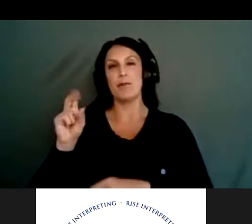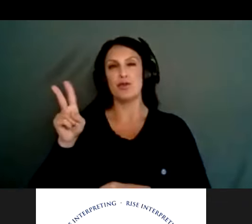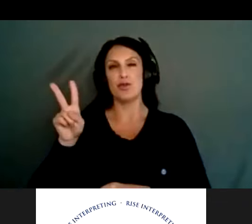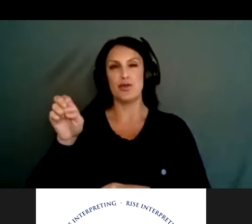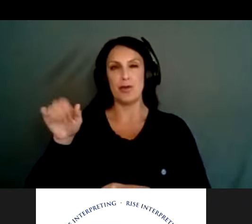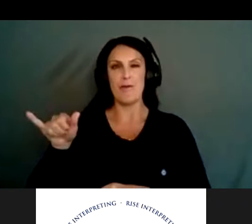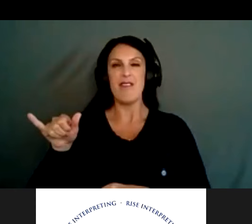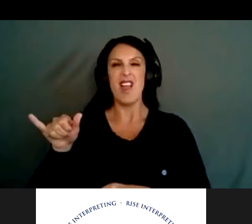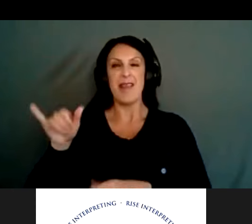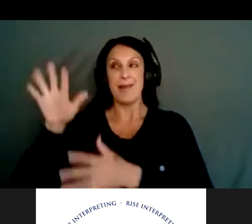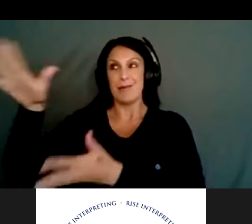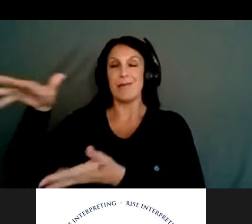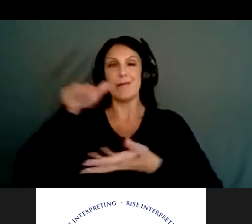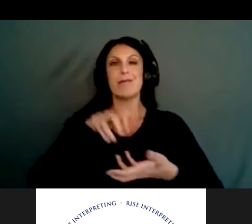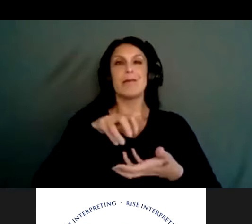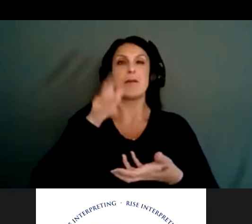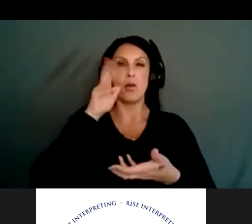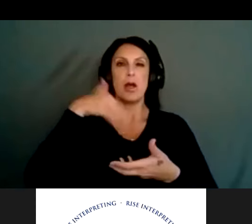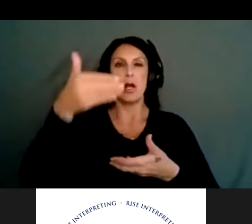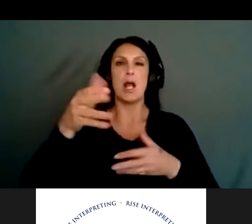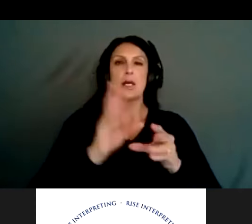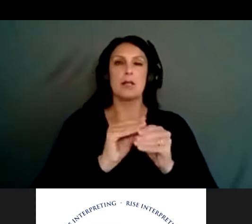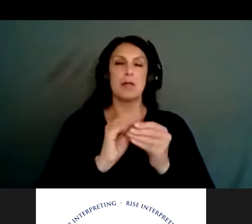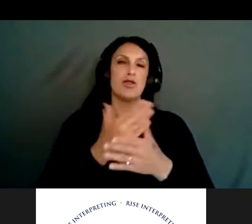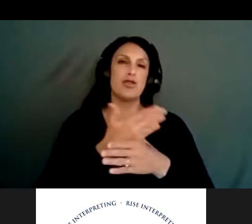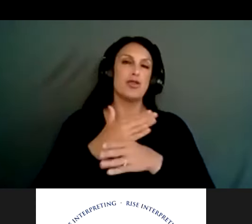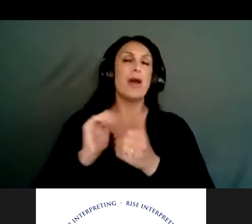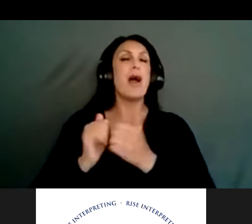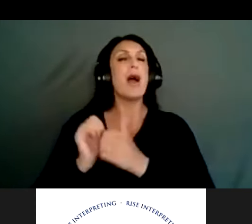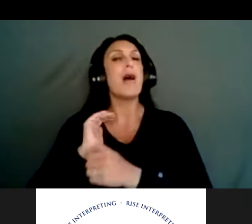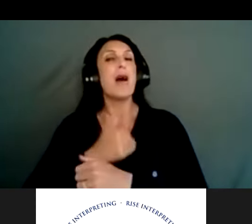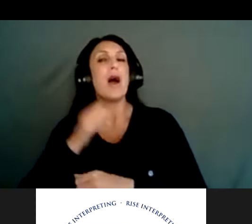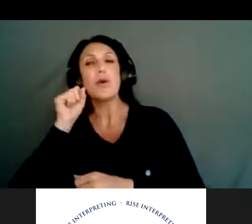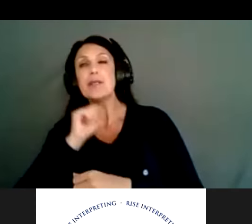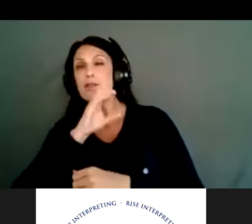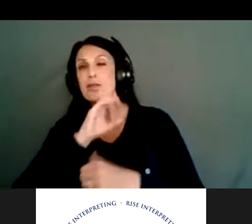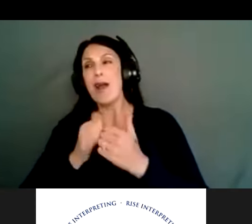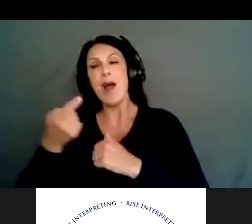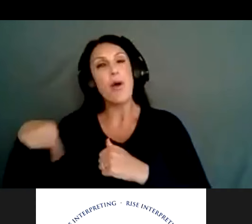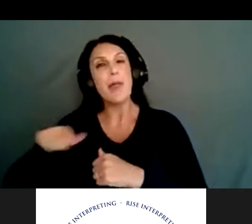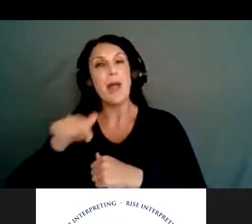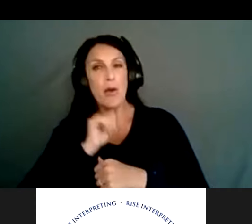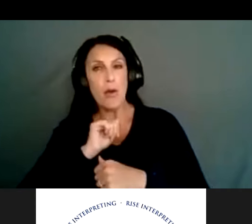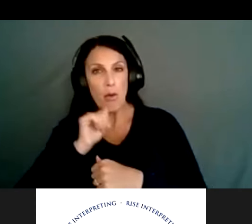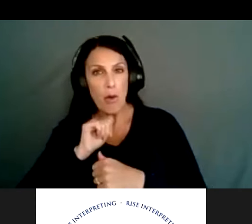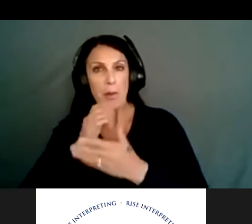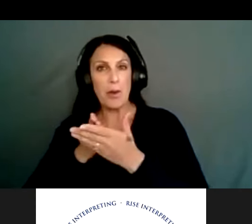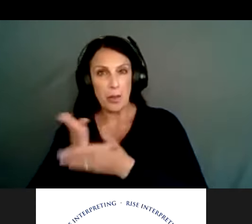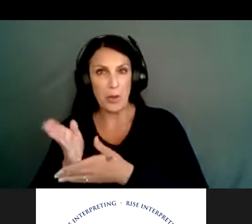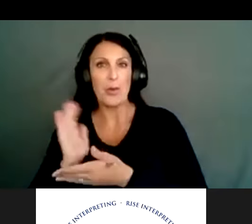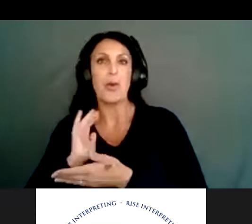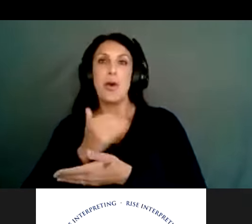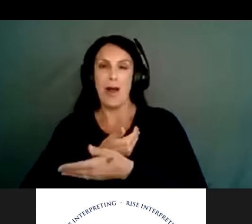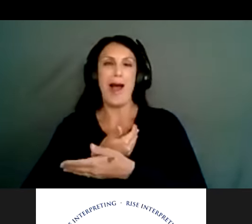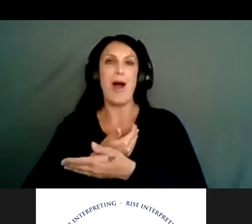hopefully we'll be able to see, um, how our seniors are coping, um, especially over this, uh, period of social